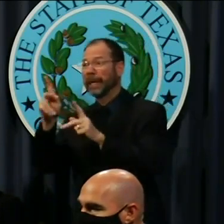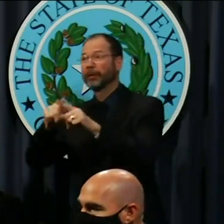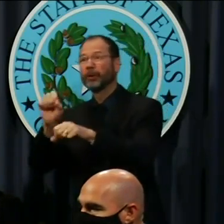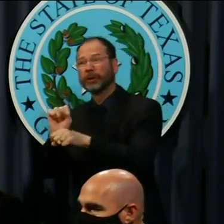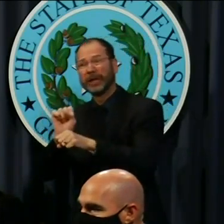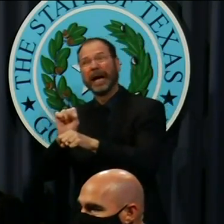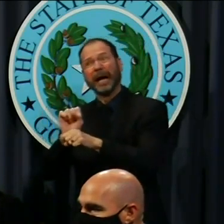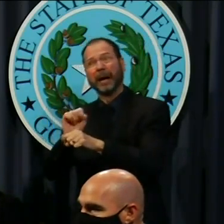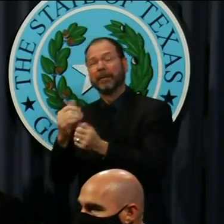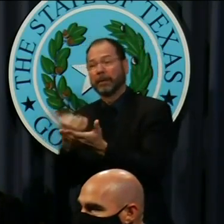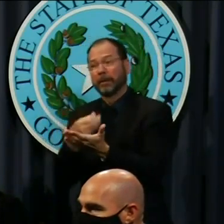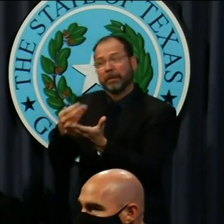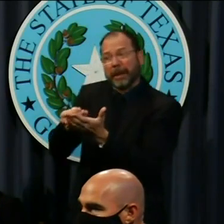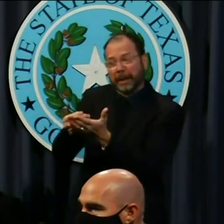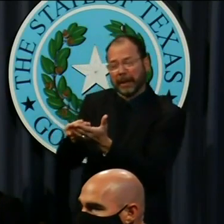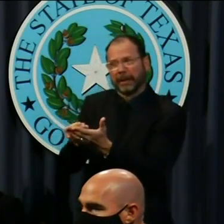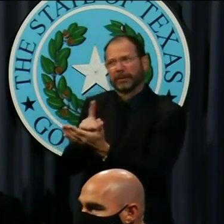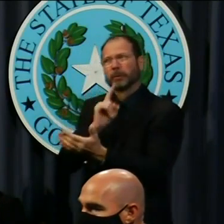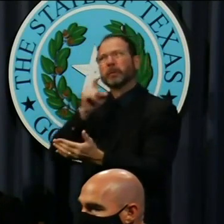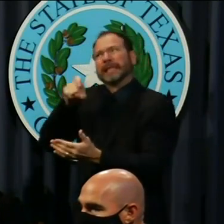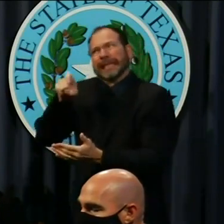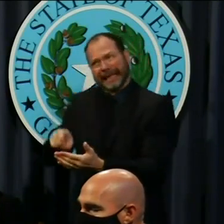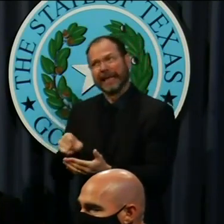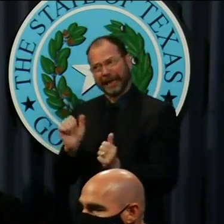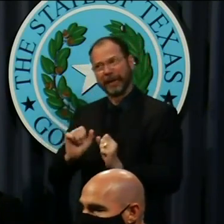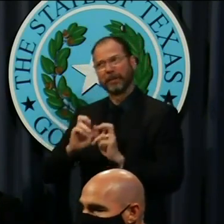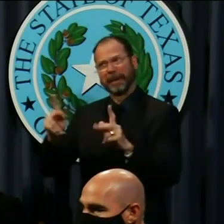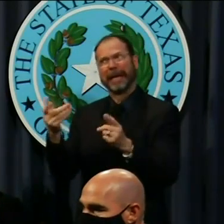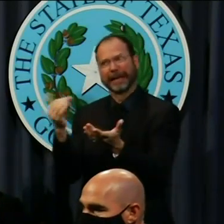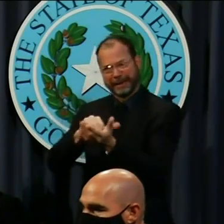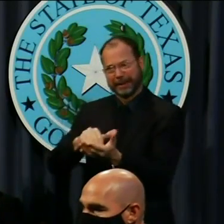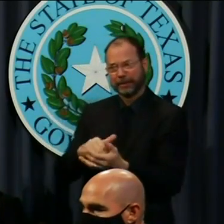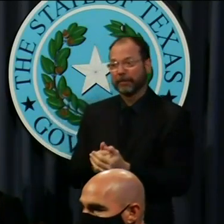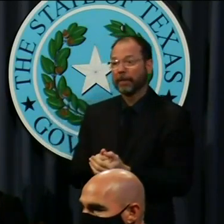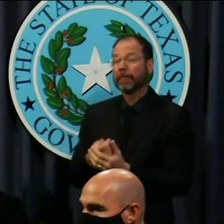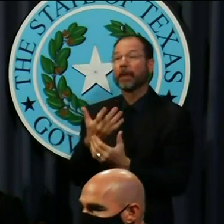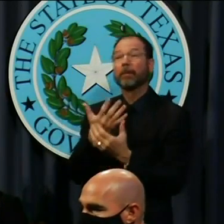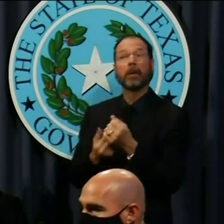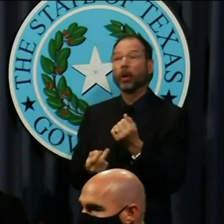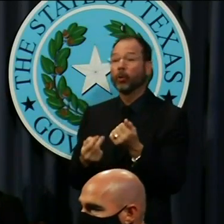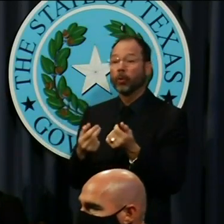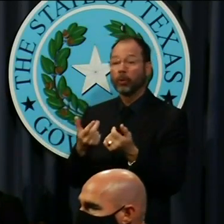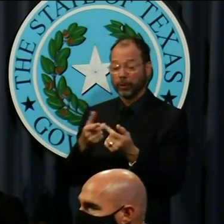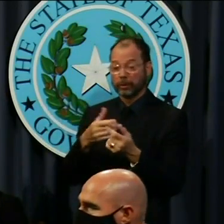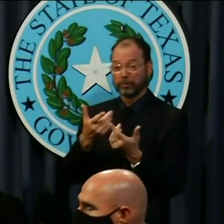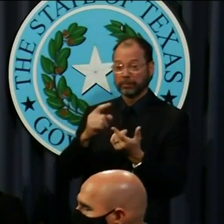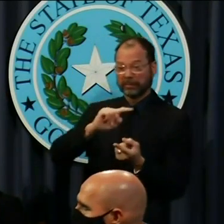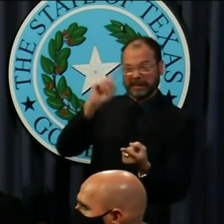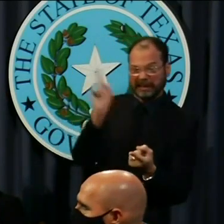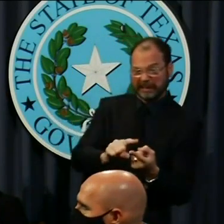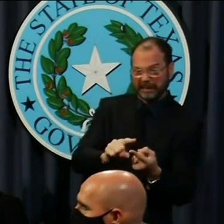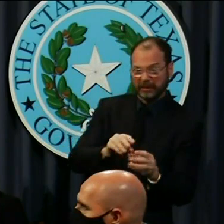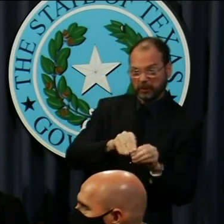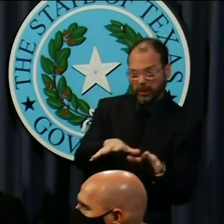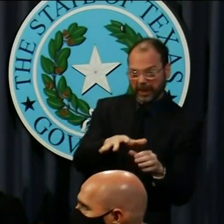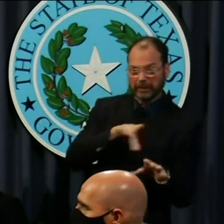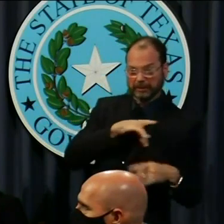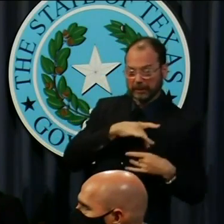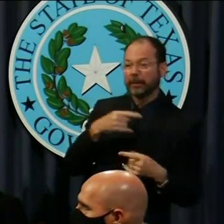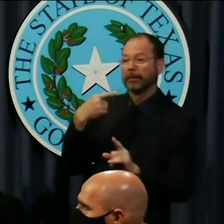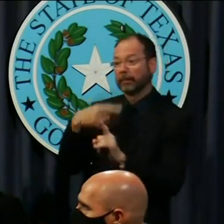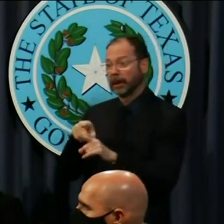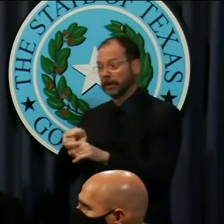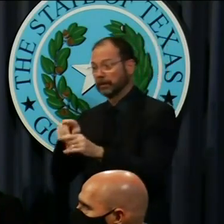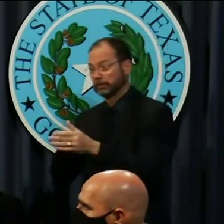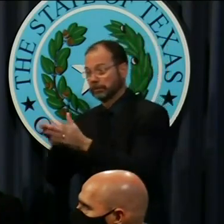desperately need. Achieving both goals requires a framework that establishes safe